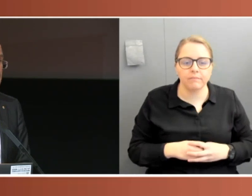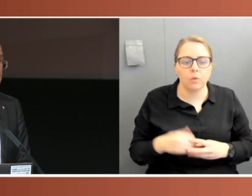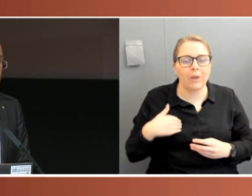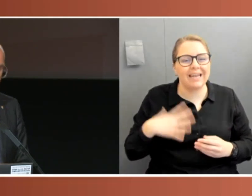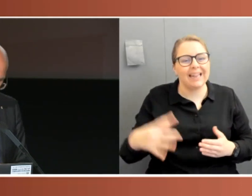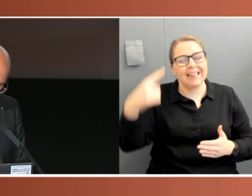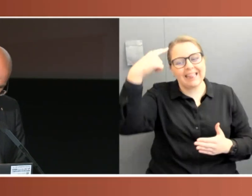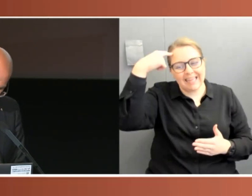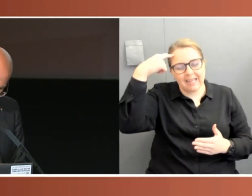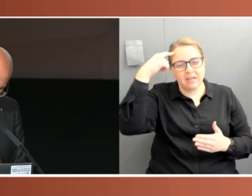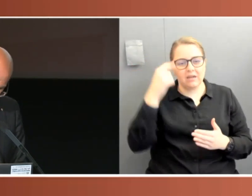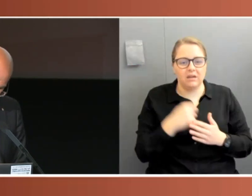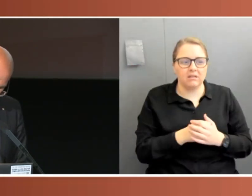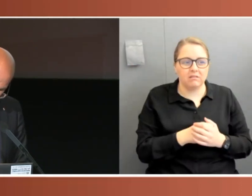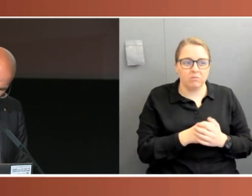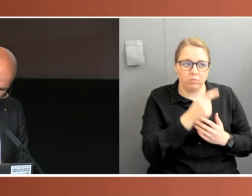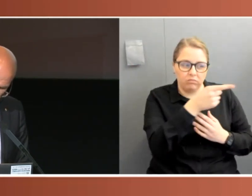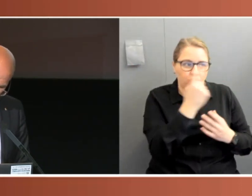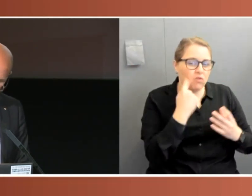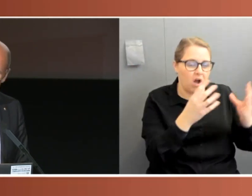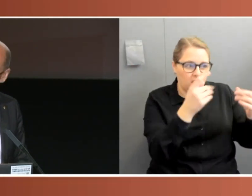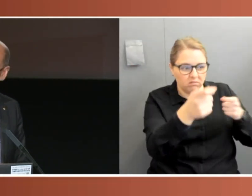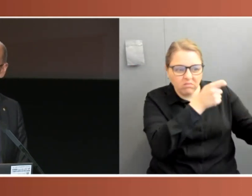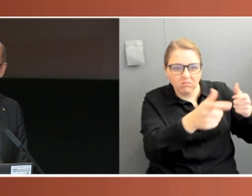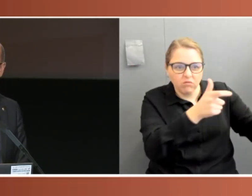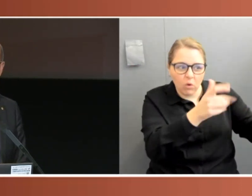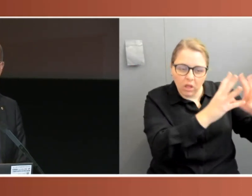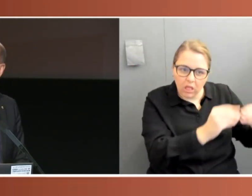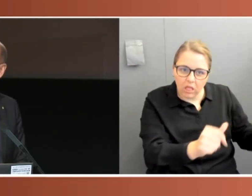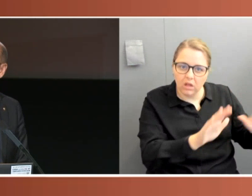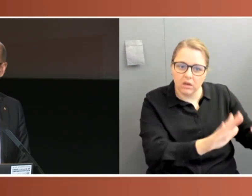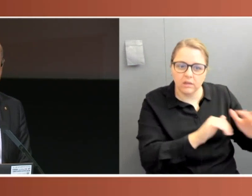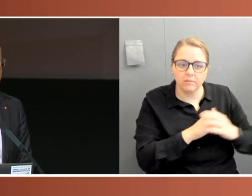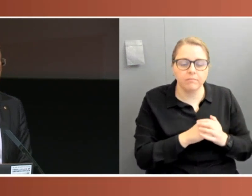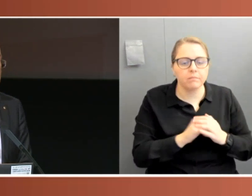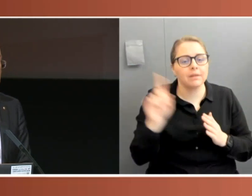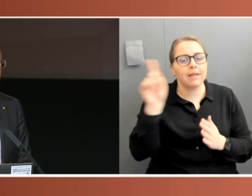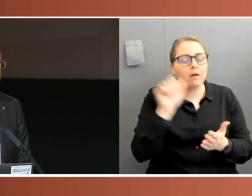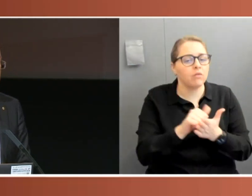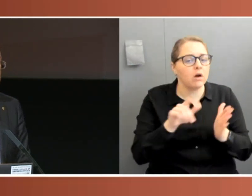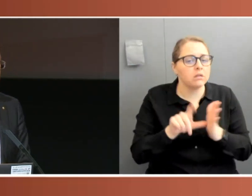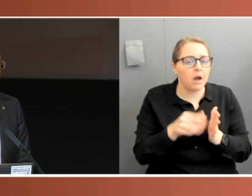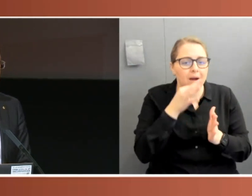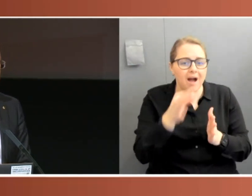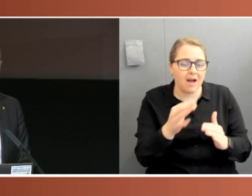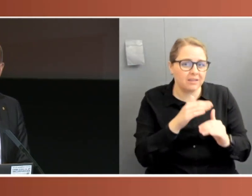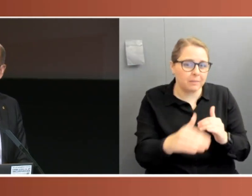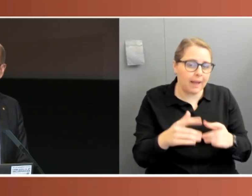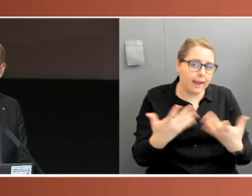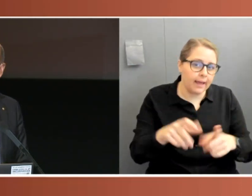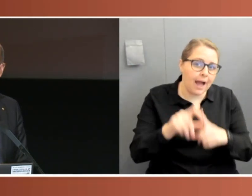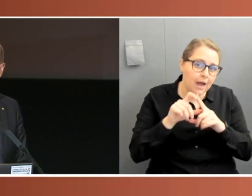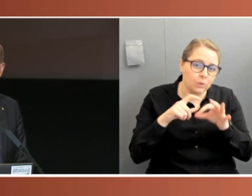executive domination of Parliament. But now is the time to ask hard questions about things such as the Biosecurity Act and the